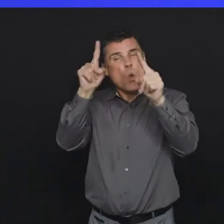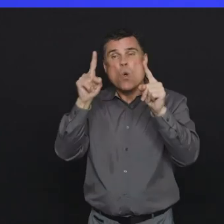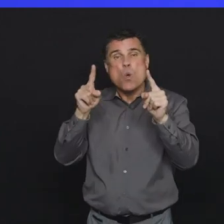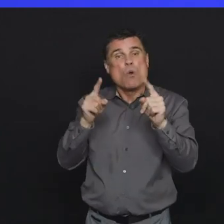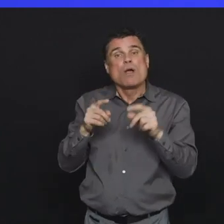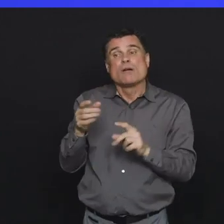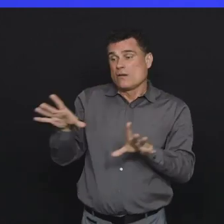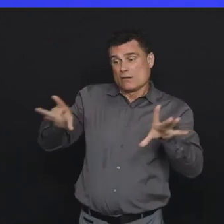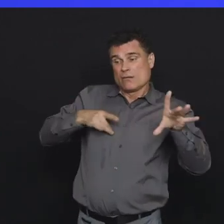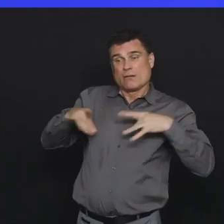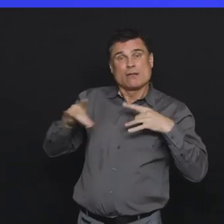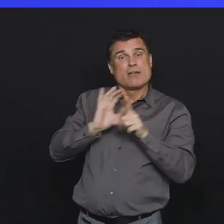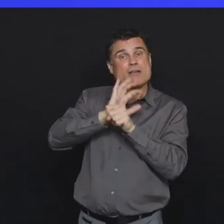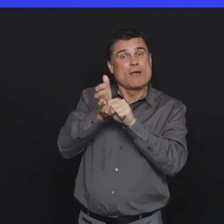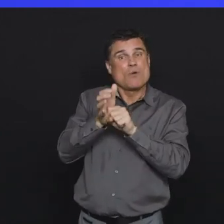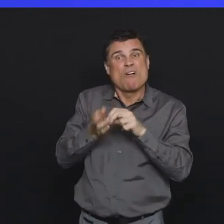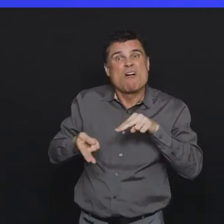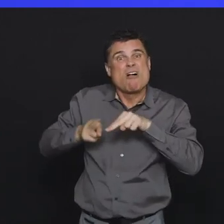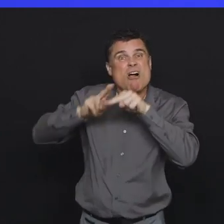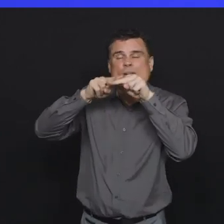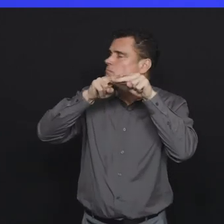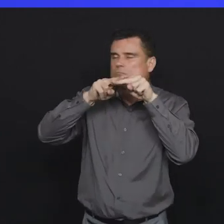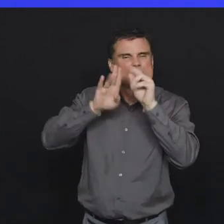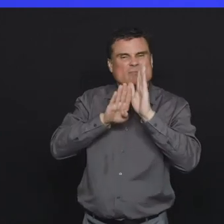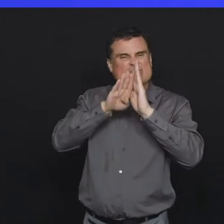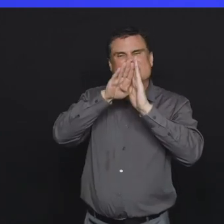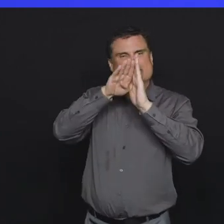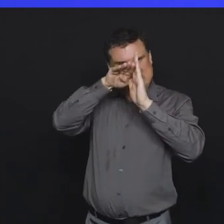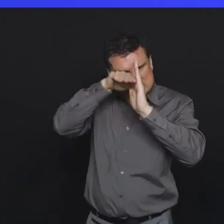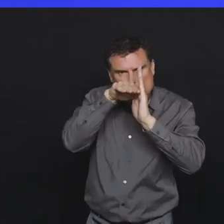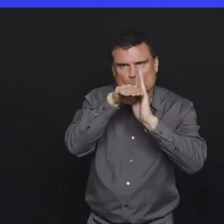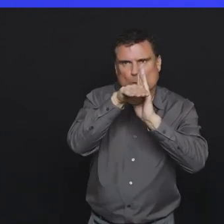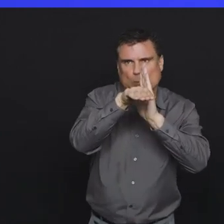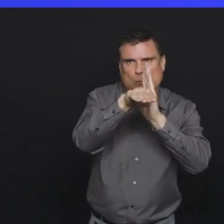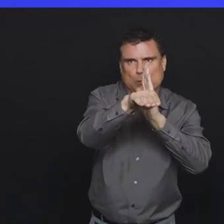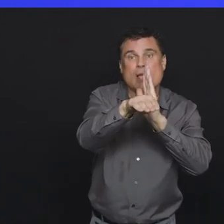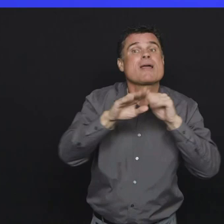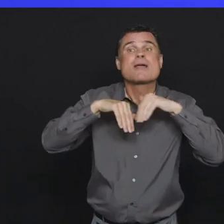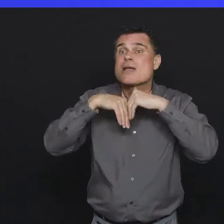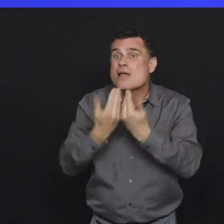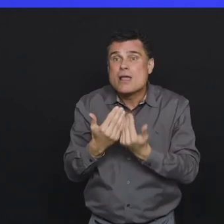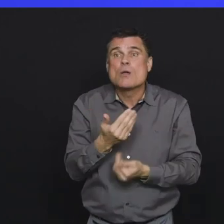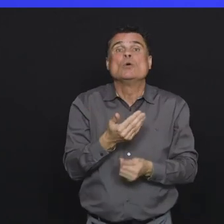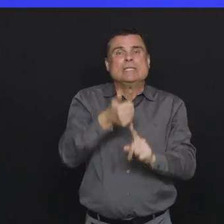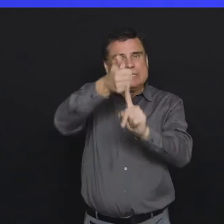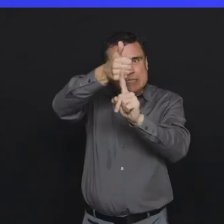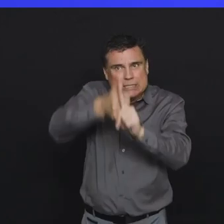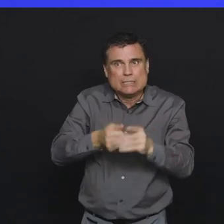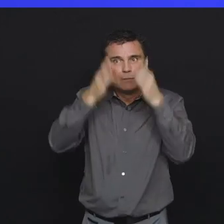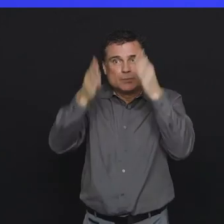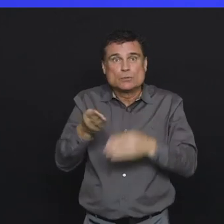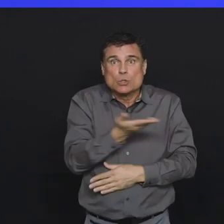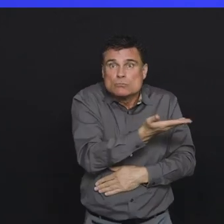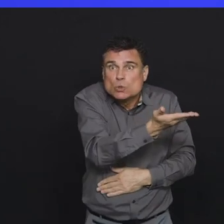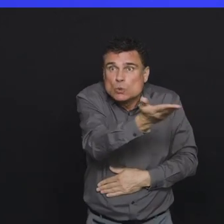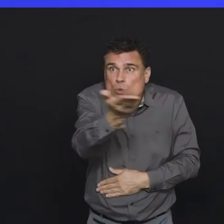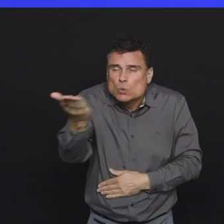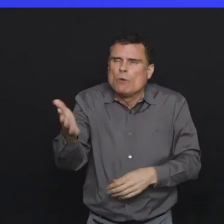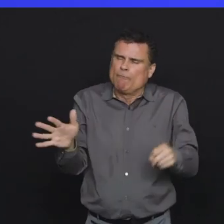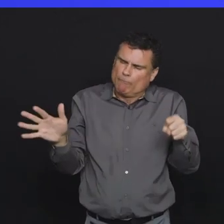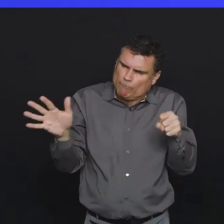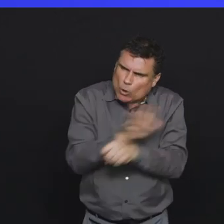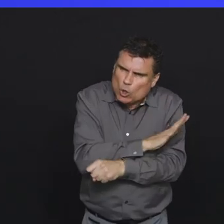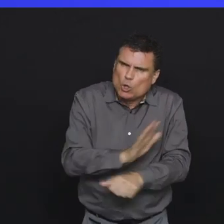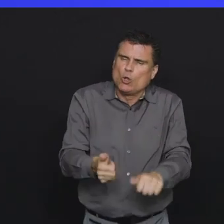commitment from people everywhere in British Columbia. 100 percent commitment. The idea that if you're sick, have to stay home. 100